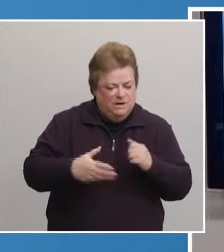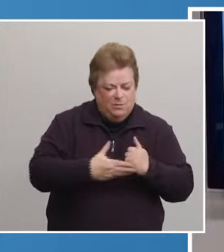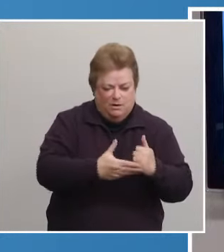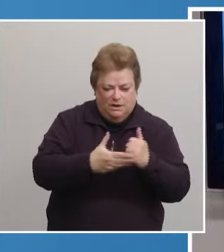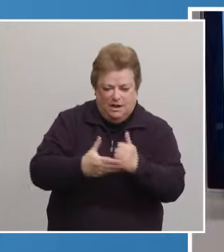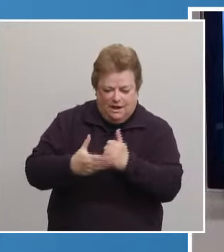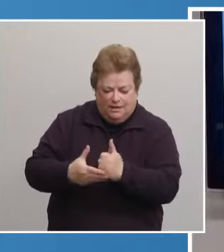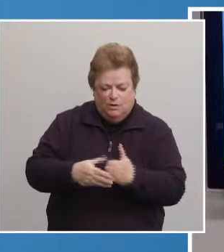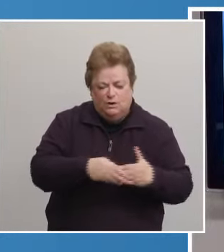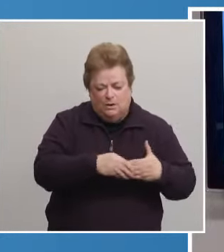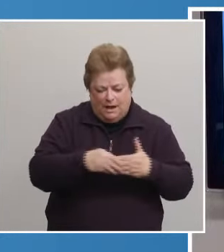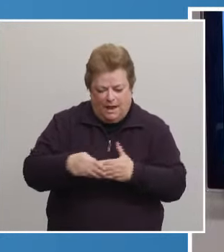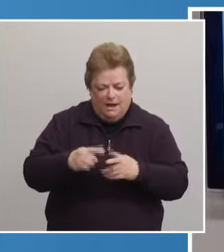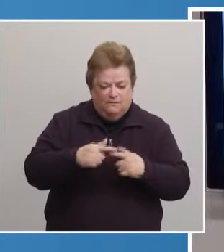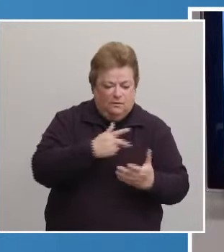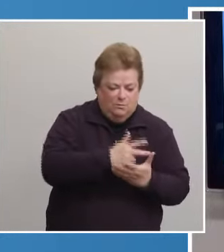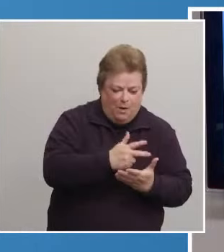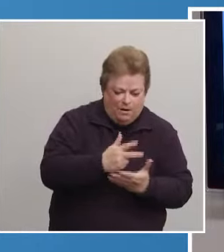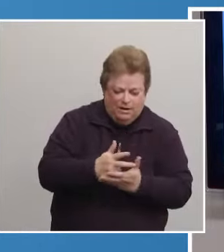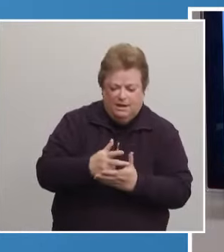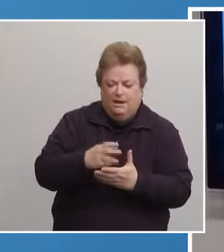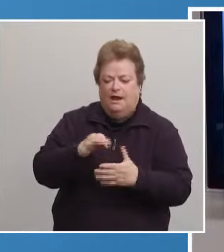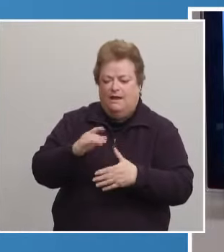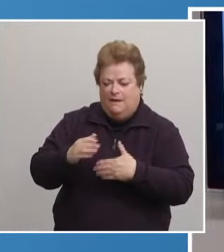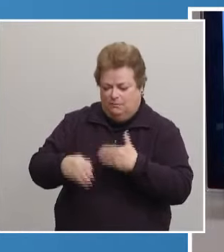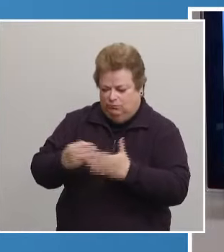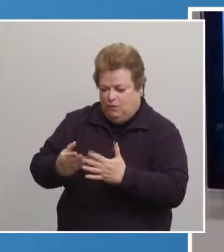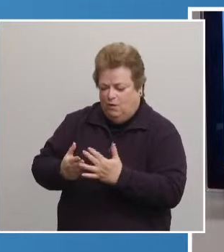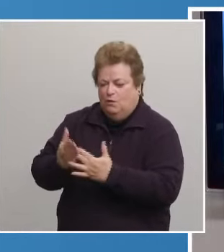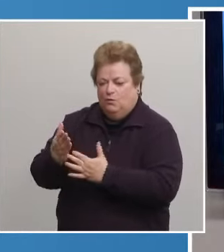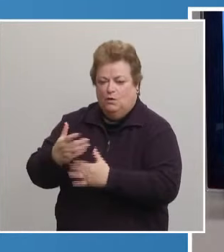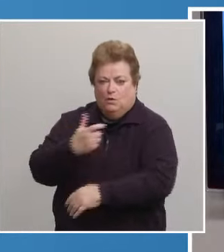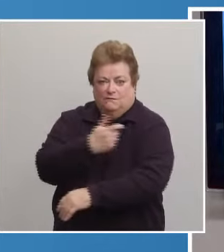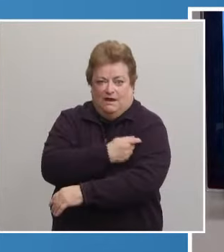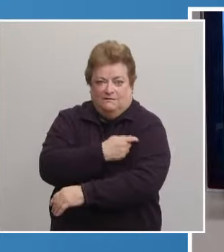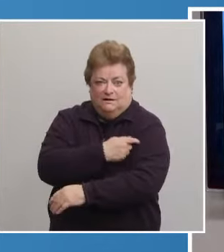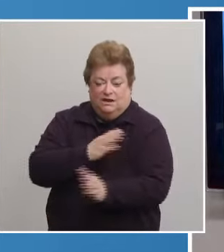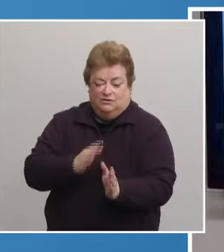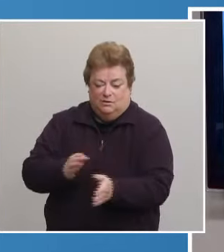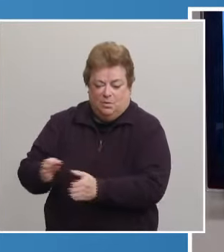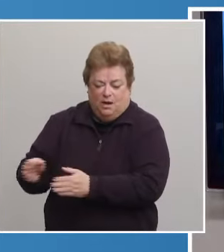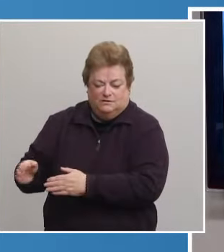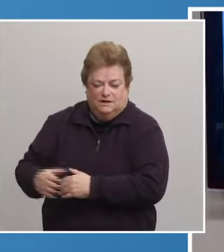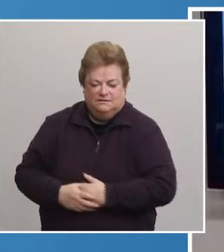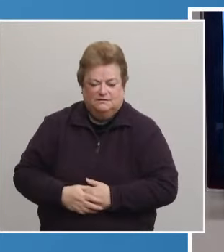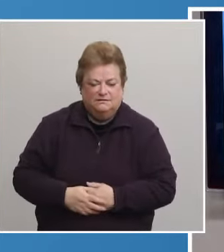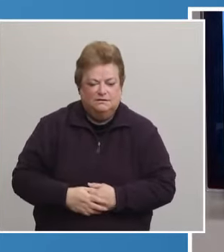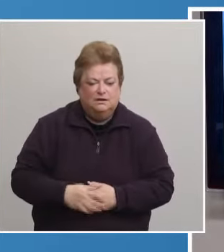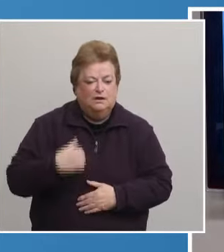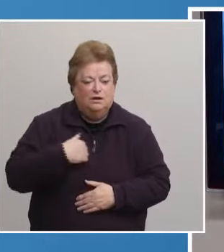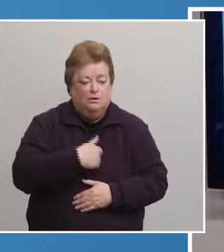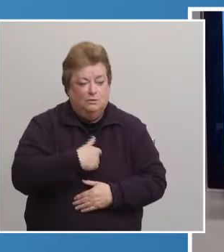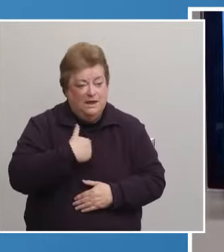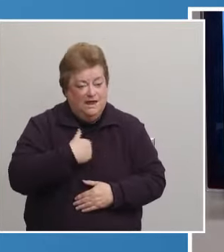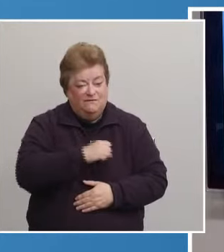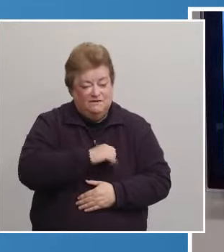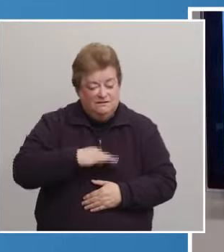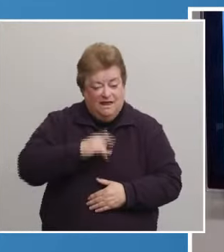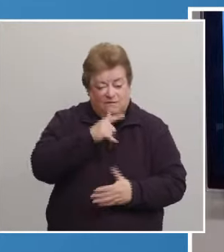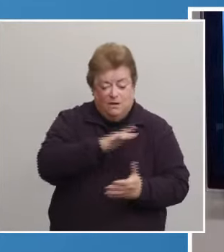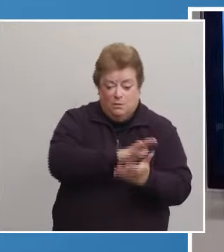into the arena and through the vaccination process. We also have staff that will be sanitizing doors,